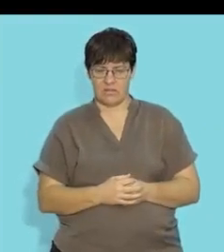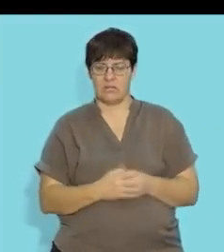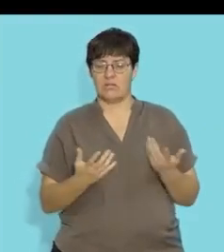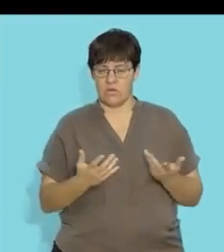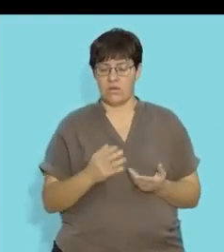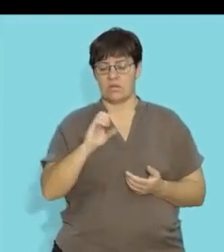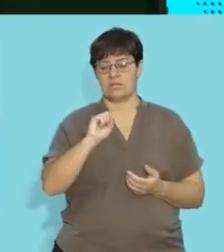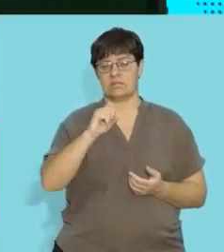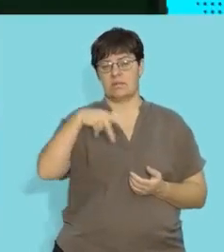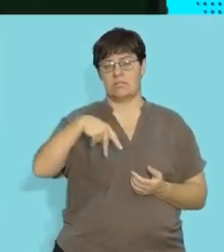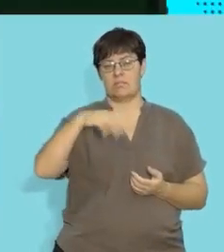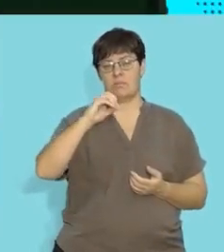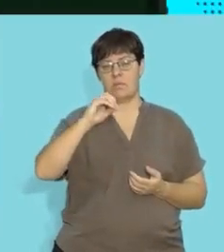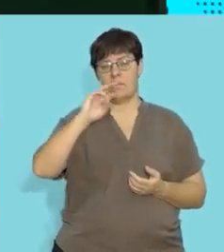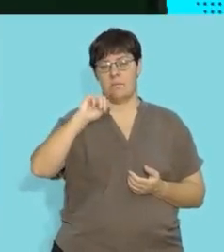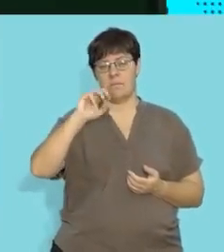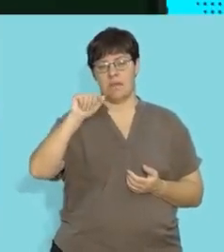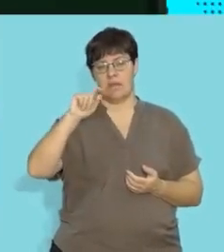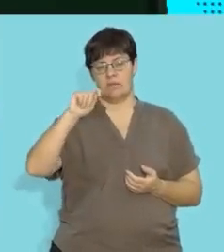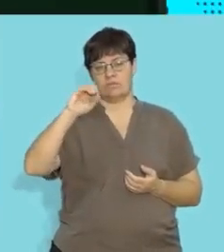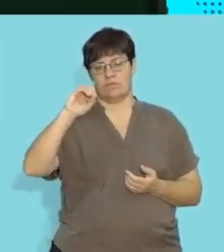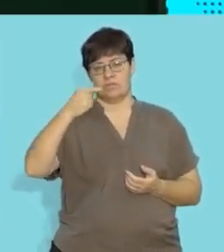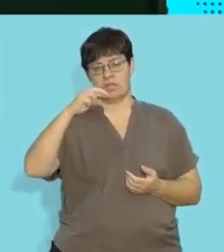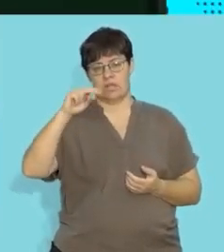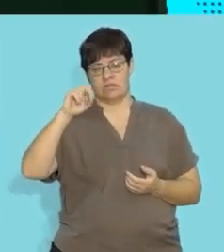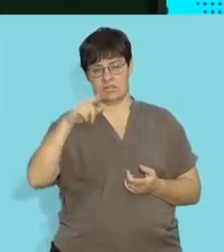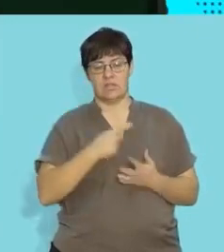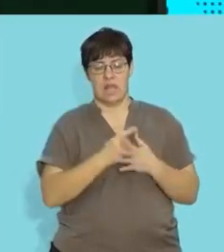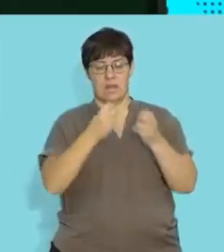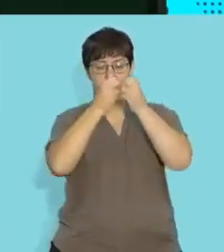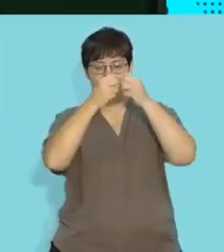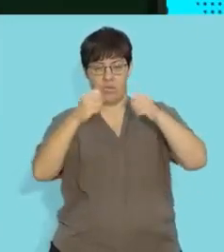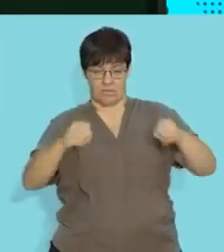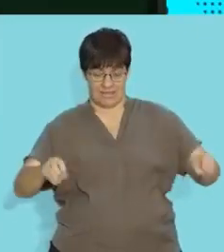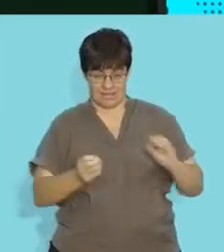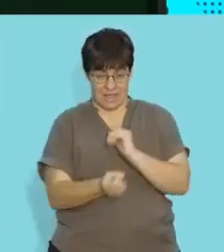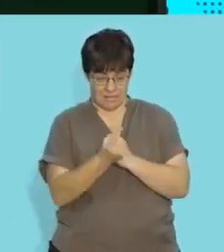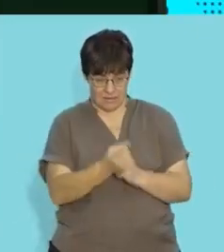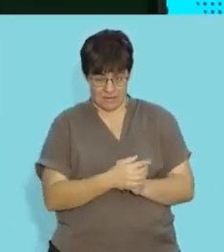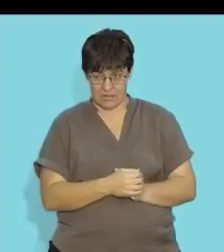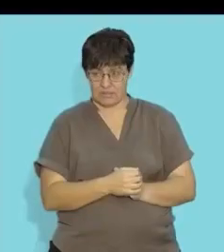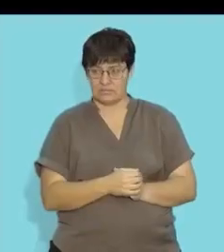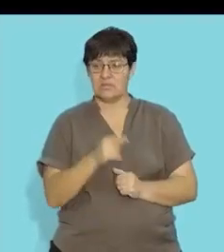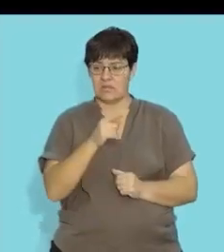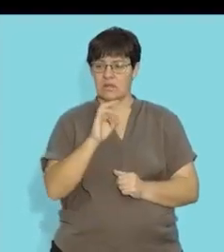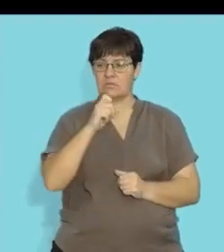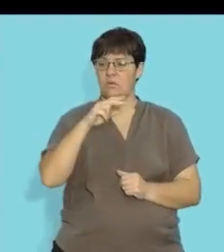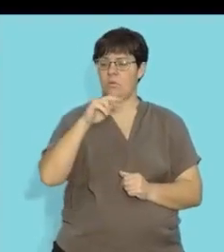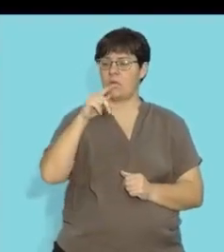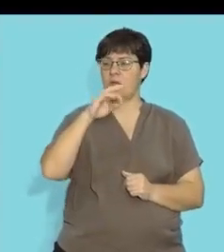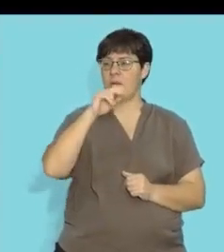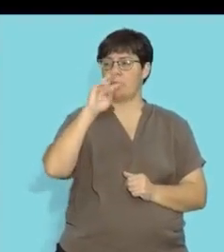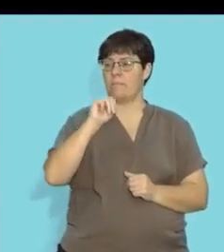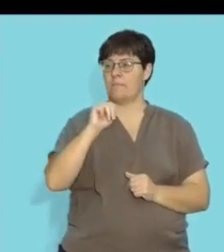spermatogenesis as well as linking that to meiosis so if we look at the spermatogonium cell and that's